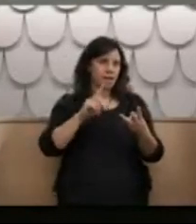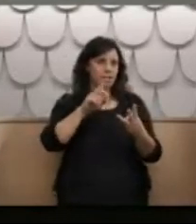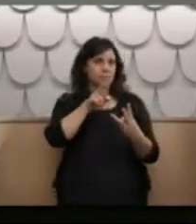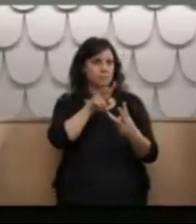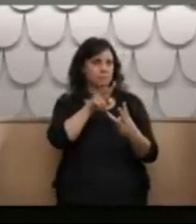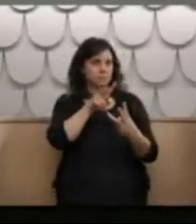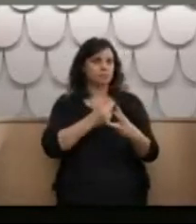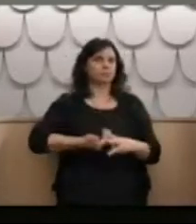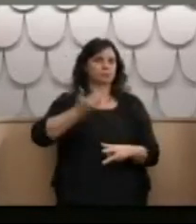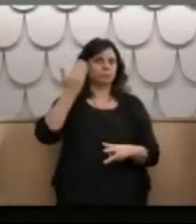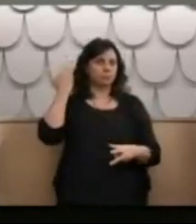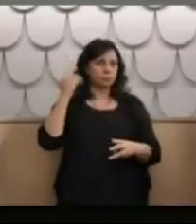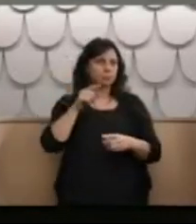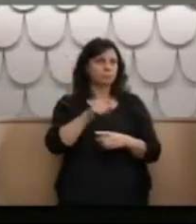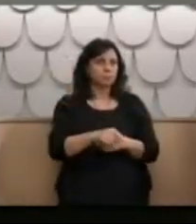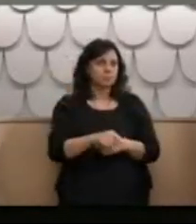rooms, ECT rooms.